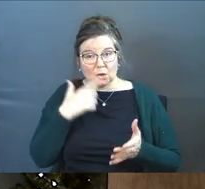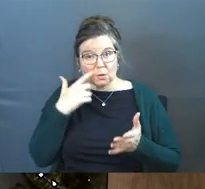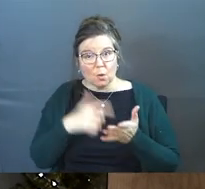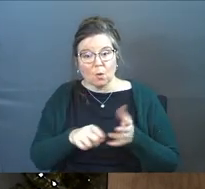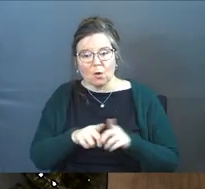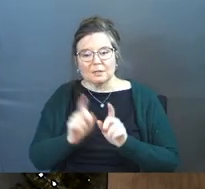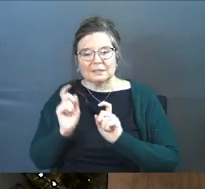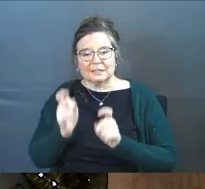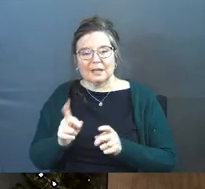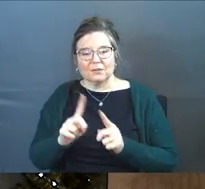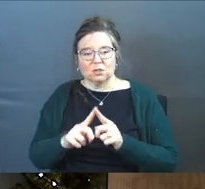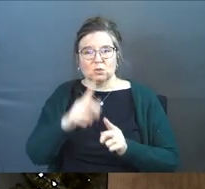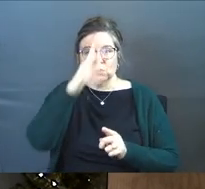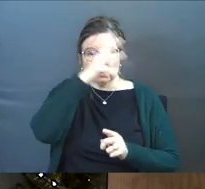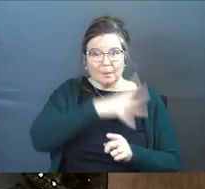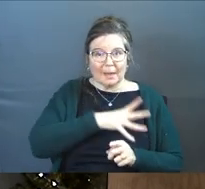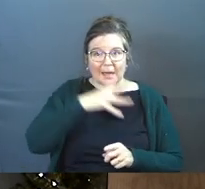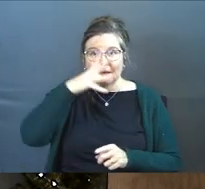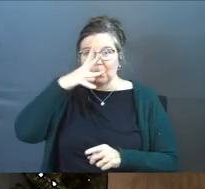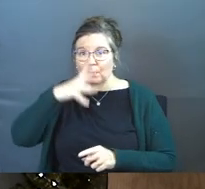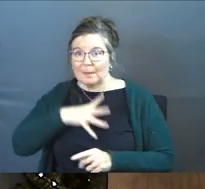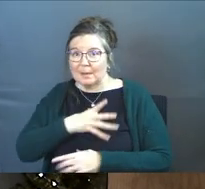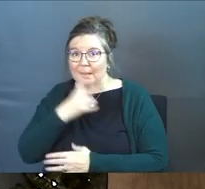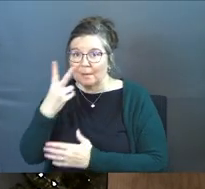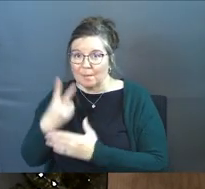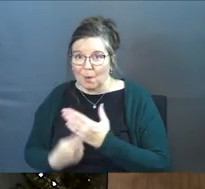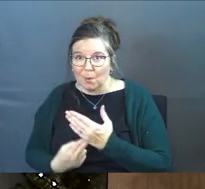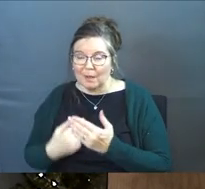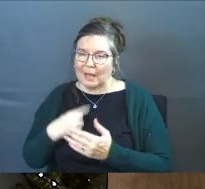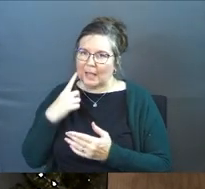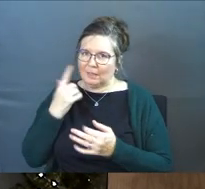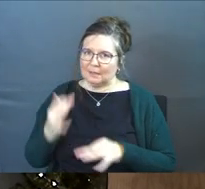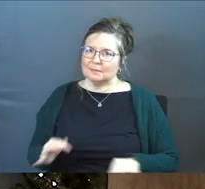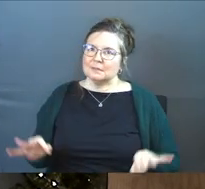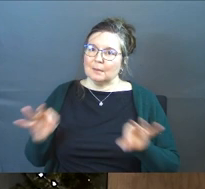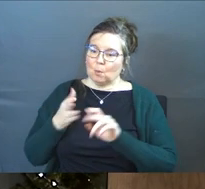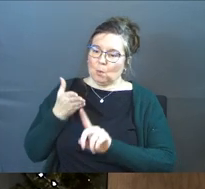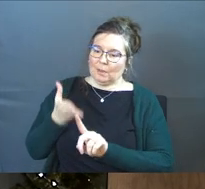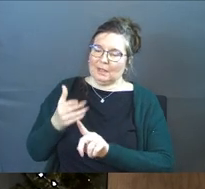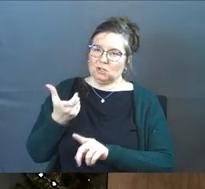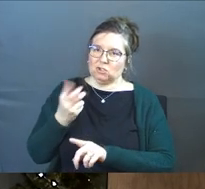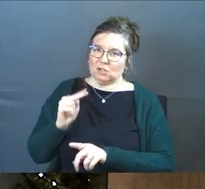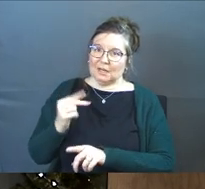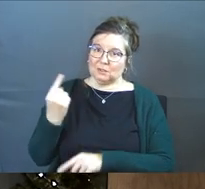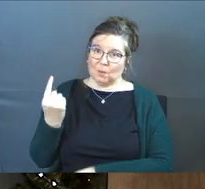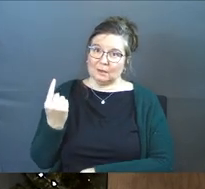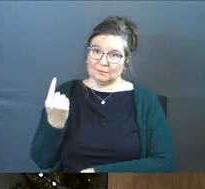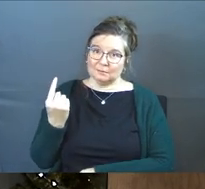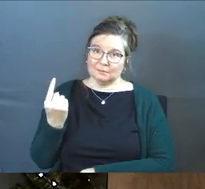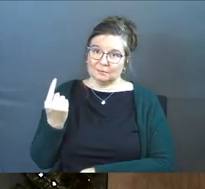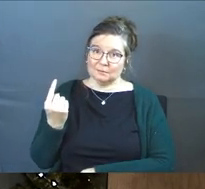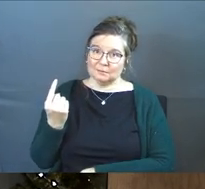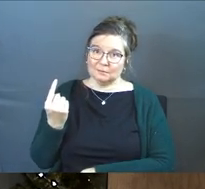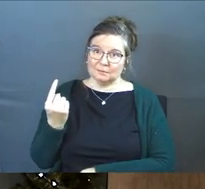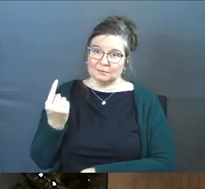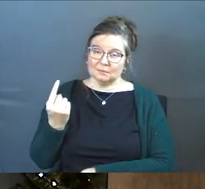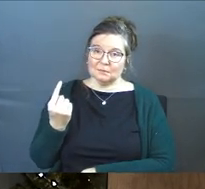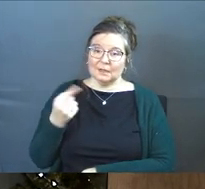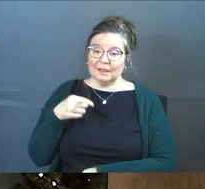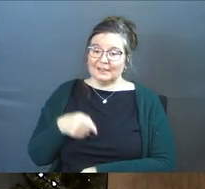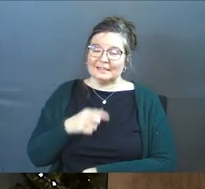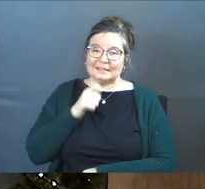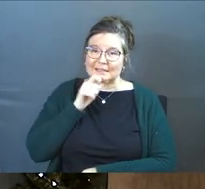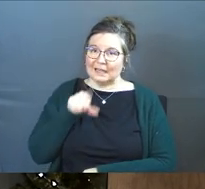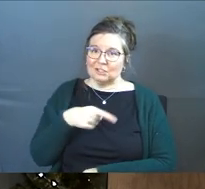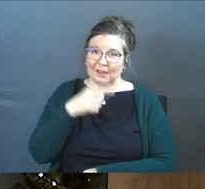also it's been given to men and to women. I think that's very important right there in Genesis 1, that